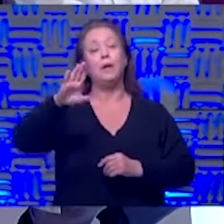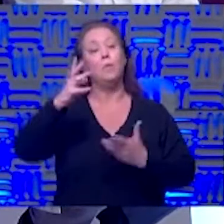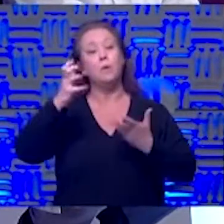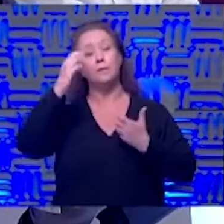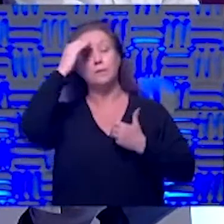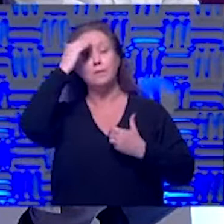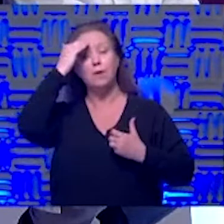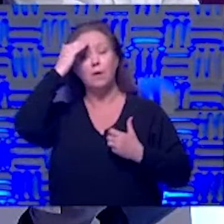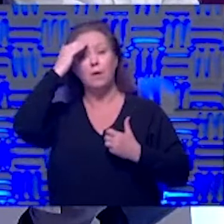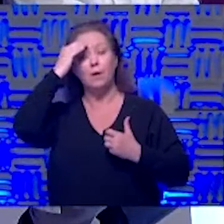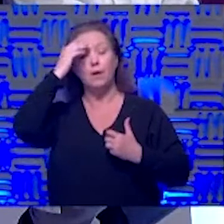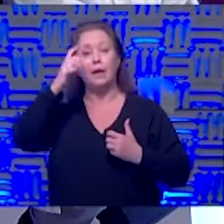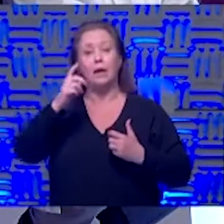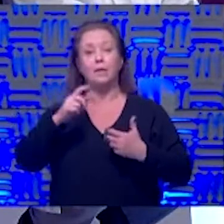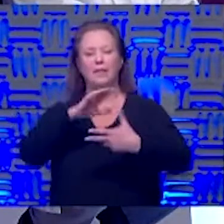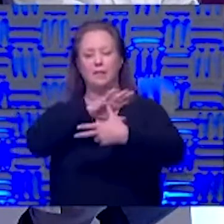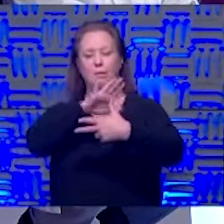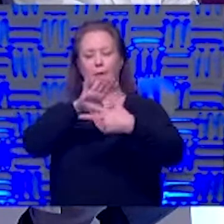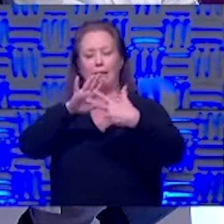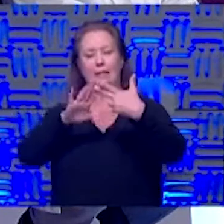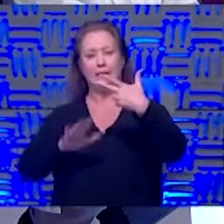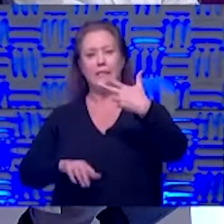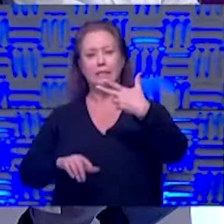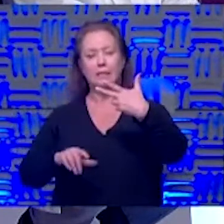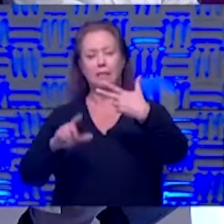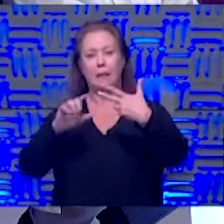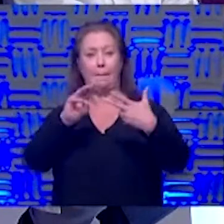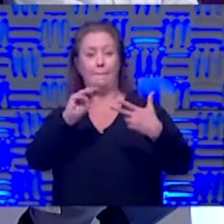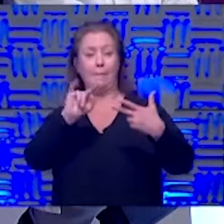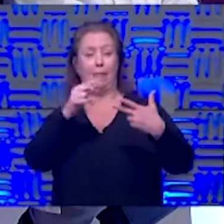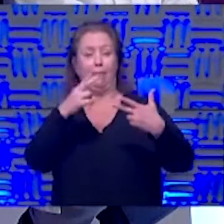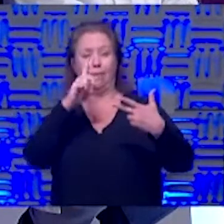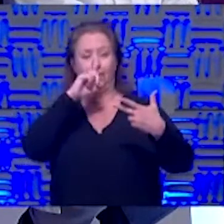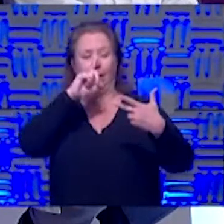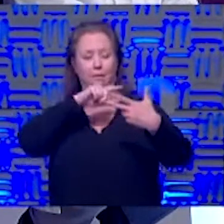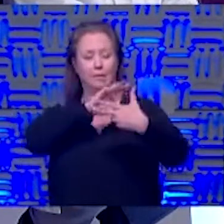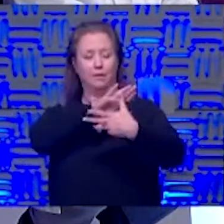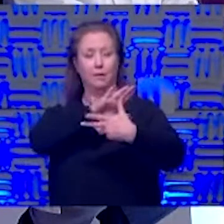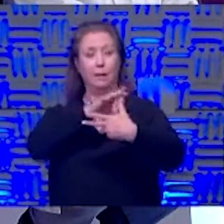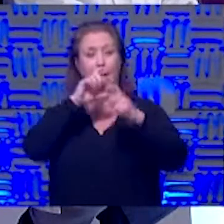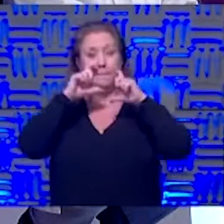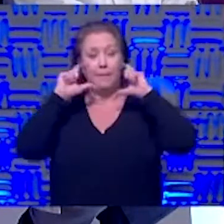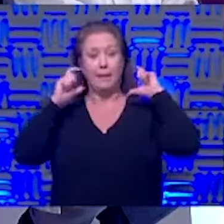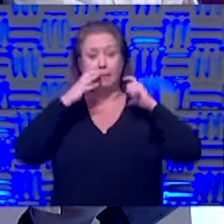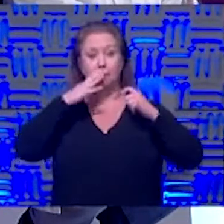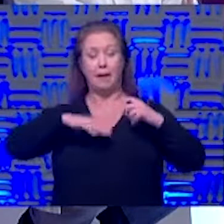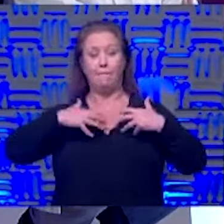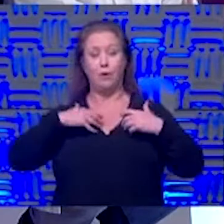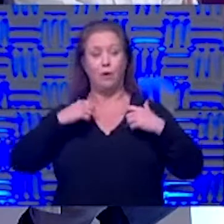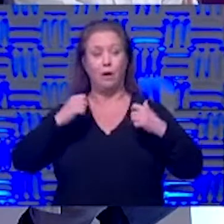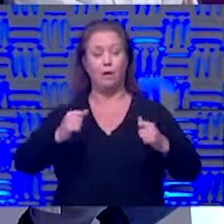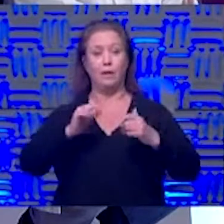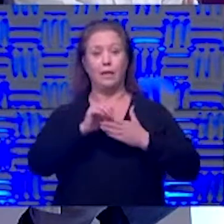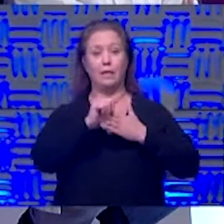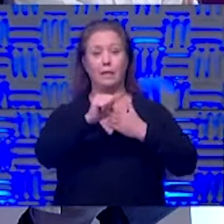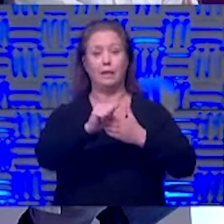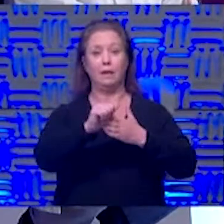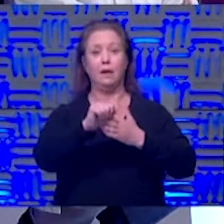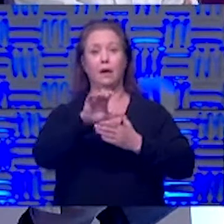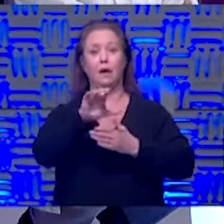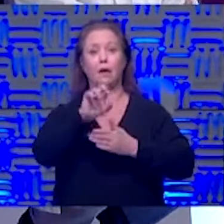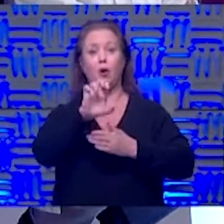to know if you can debunk these three things that they believe are myths that masks are bad for your health and can lead to carbon